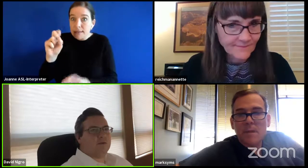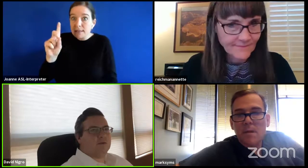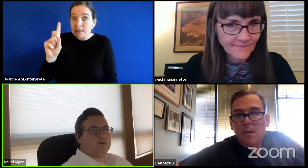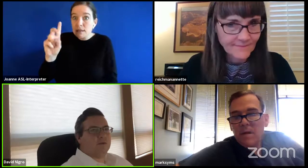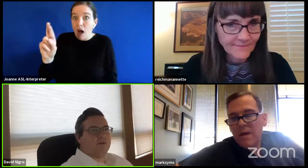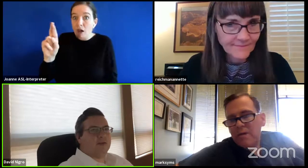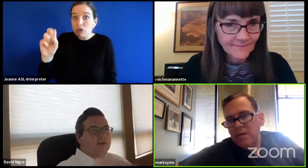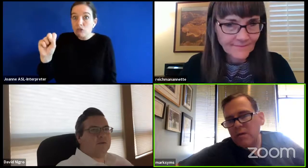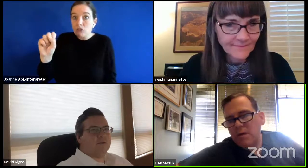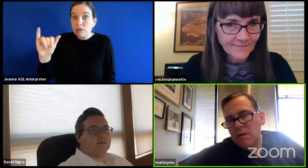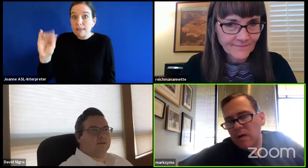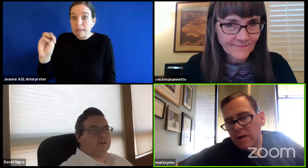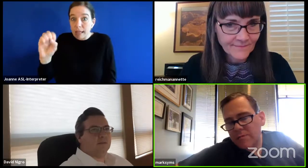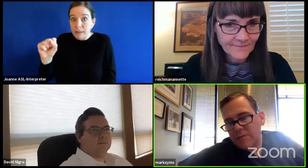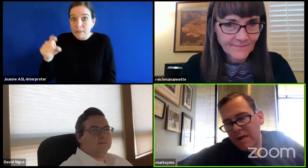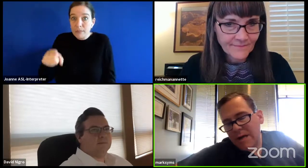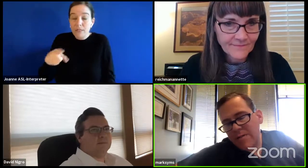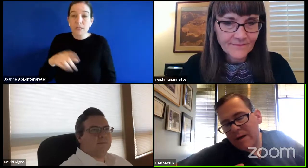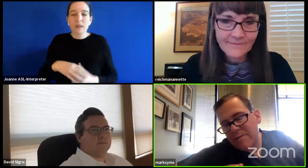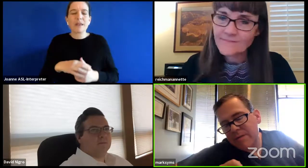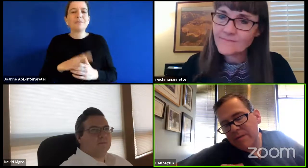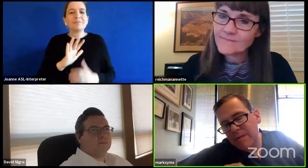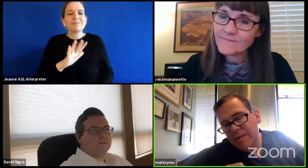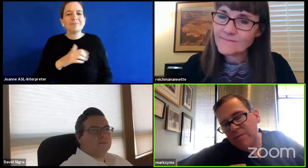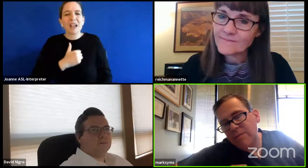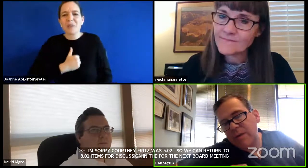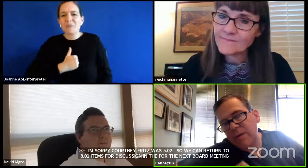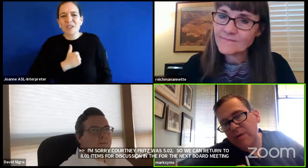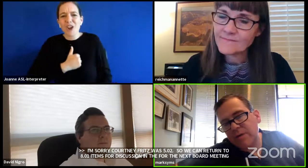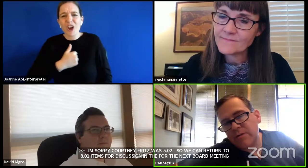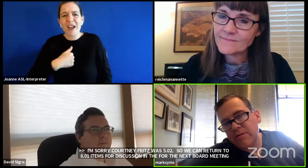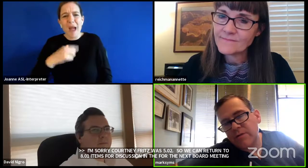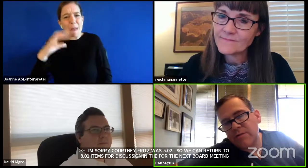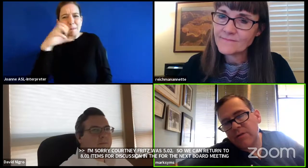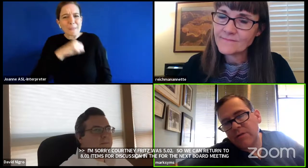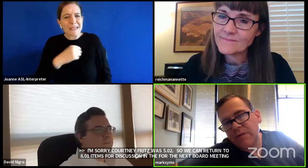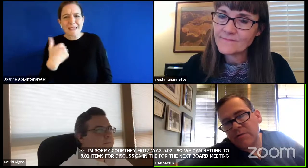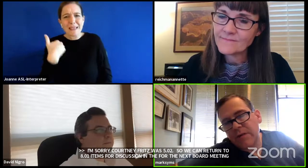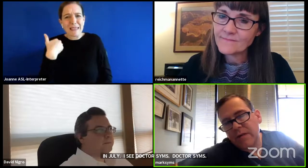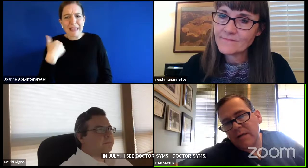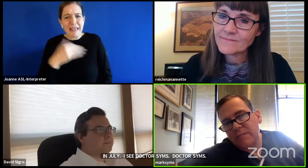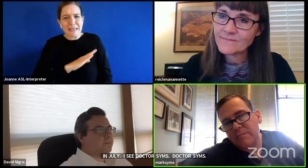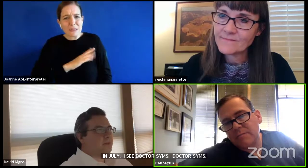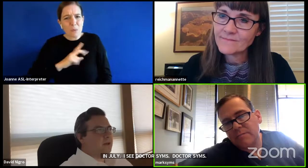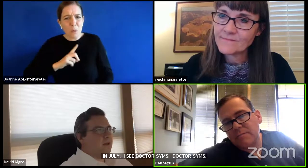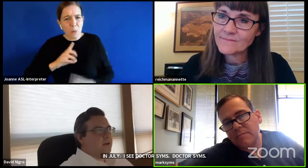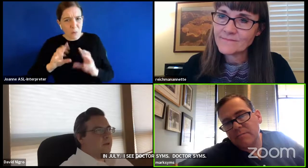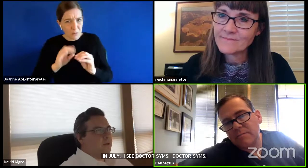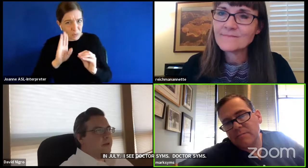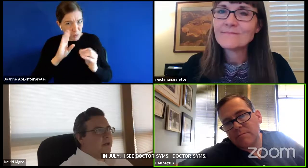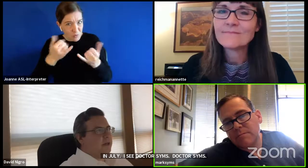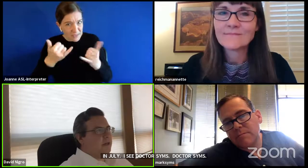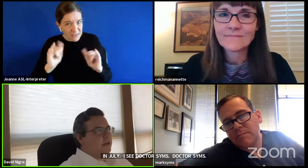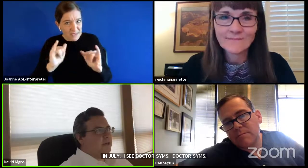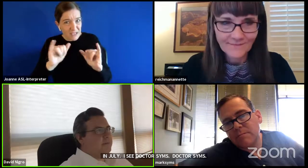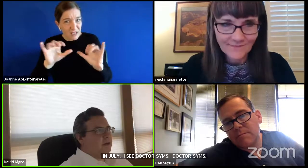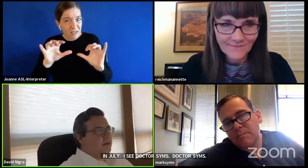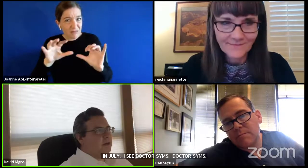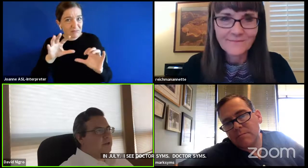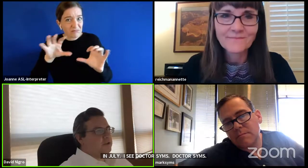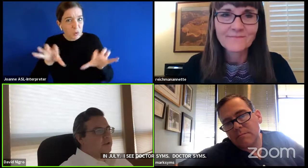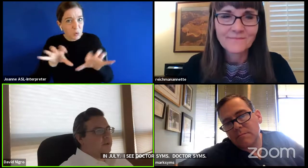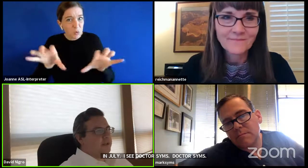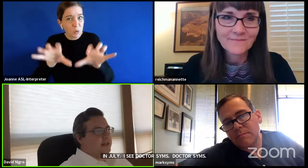sims you you have i'm sorry i i missed the last board meeting are we going to do this strategic planning we um